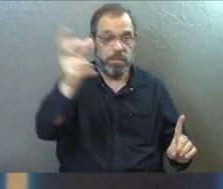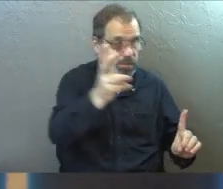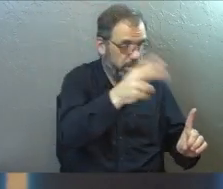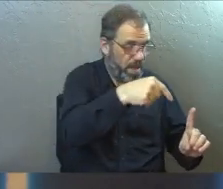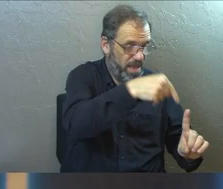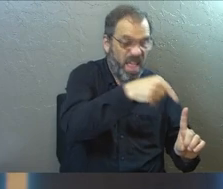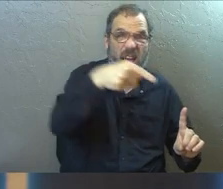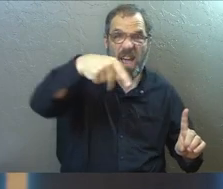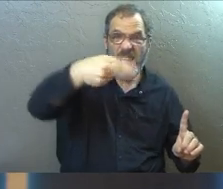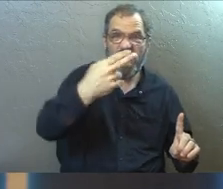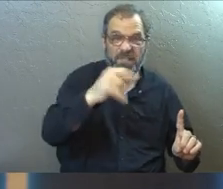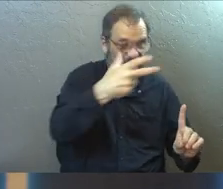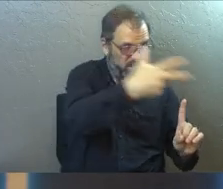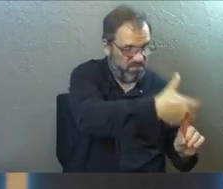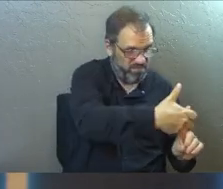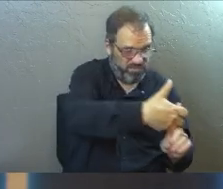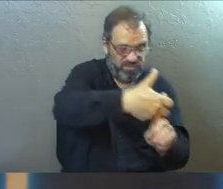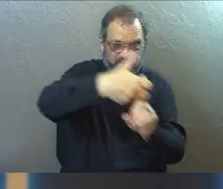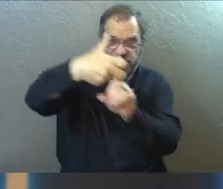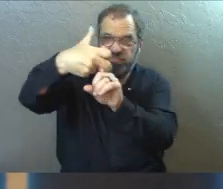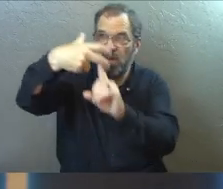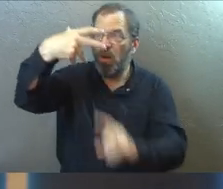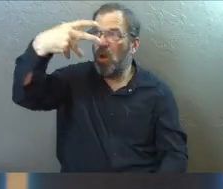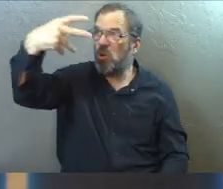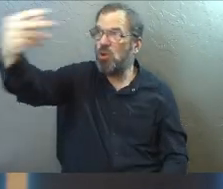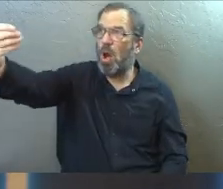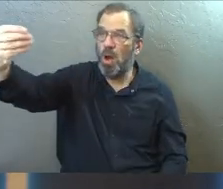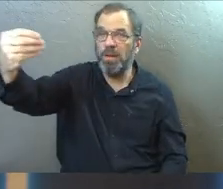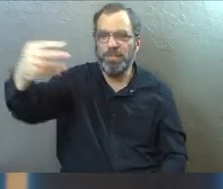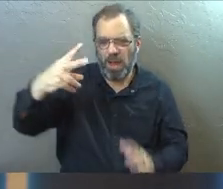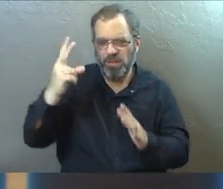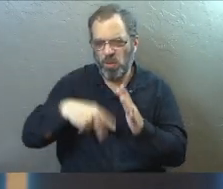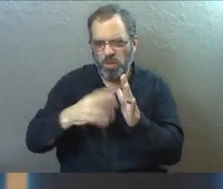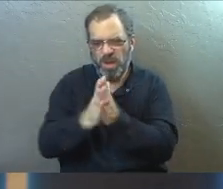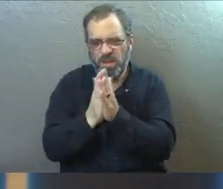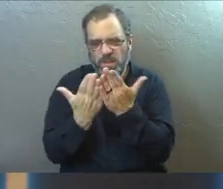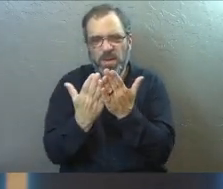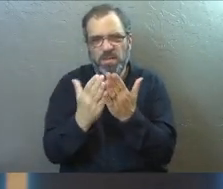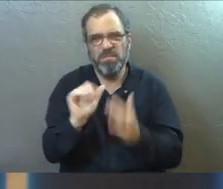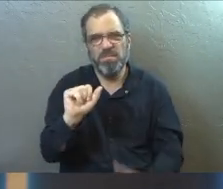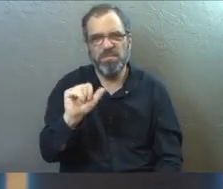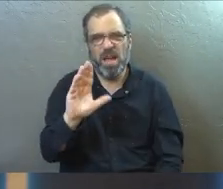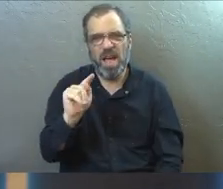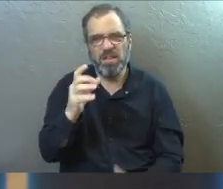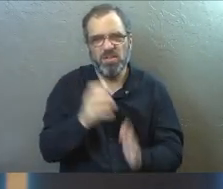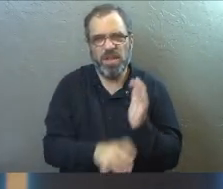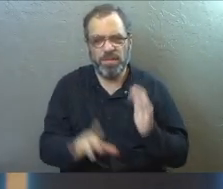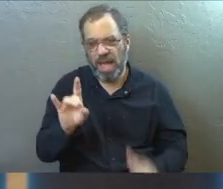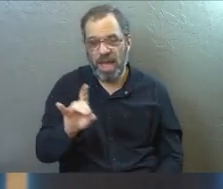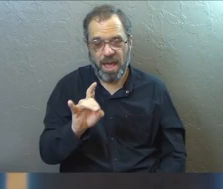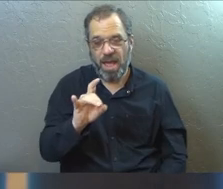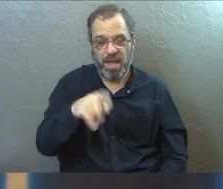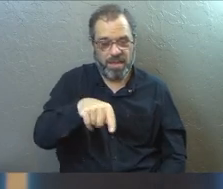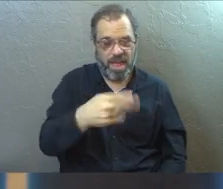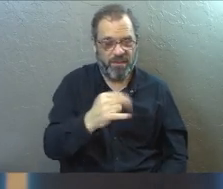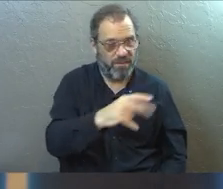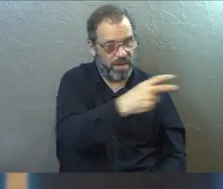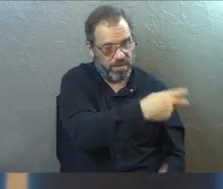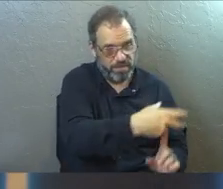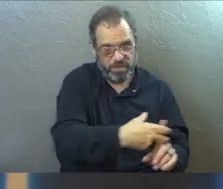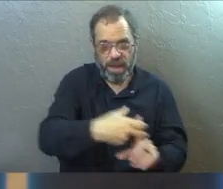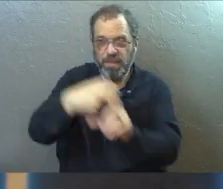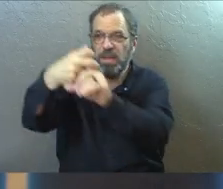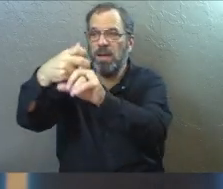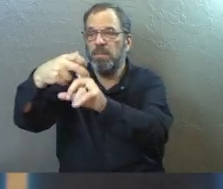Did you see that? If you keep reading through the rest of that chapter in Acts, you'll see that Philip pops up in another